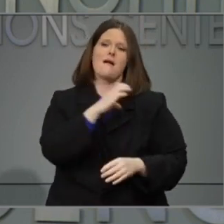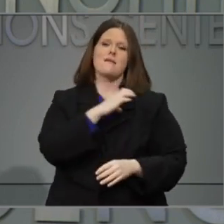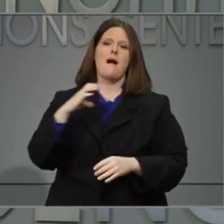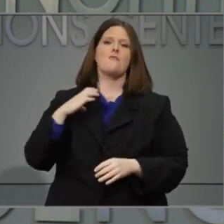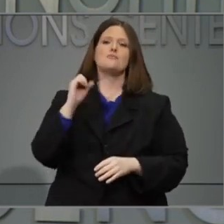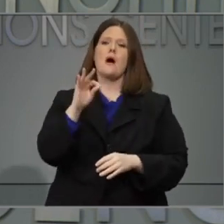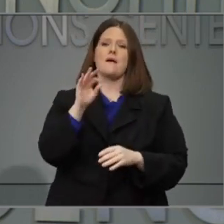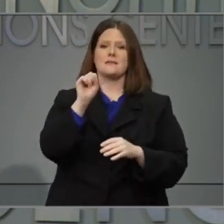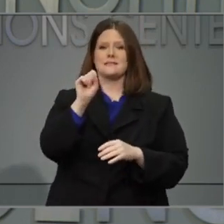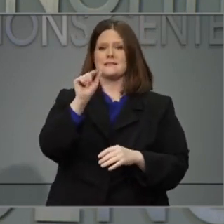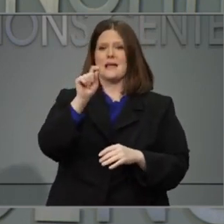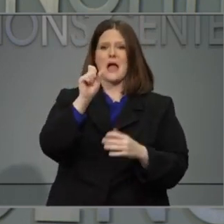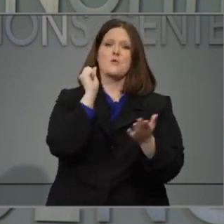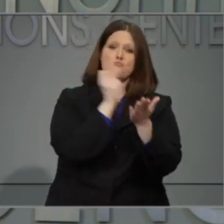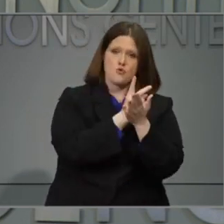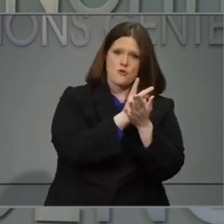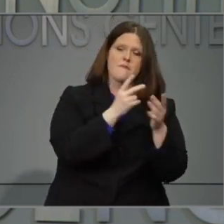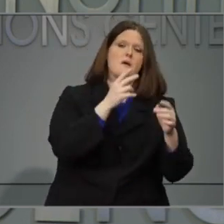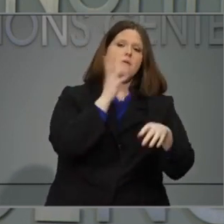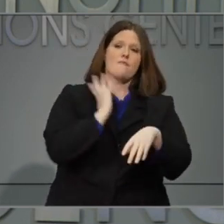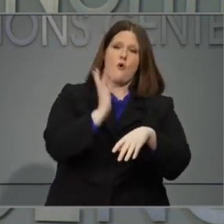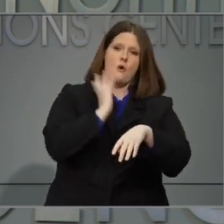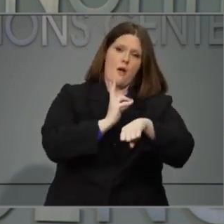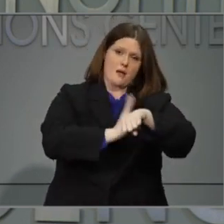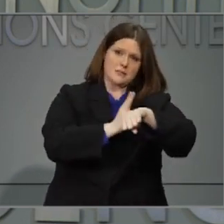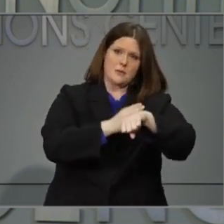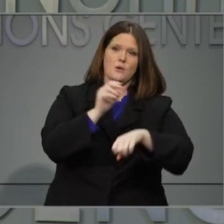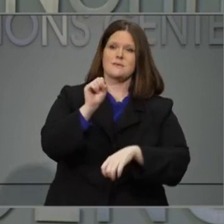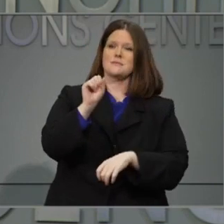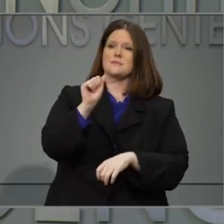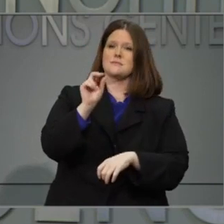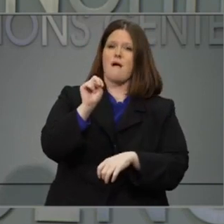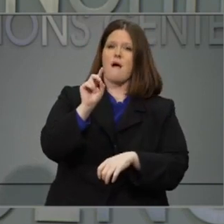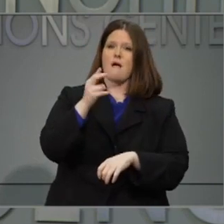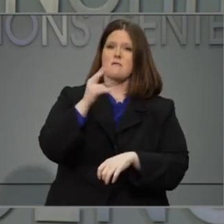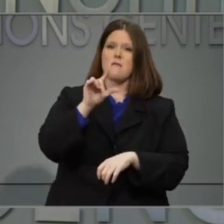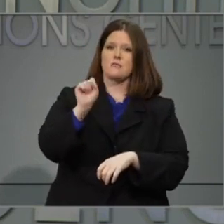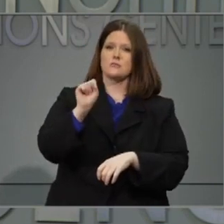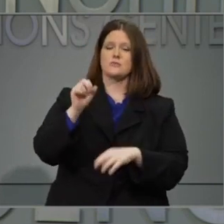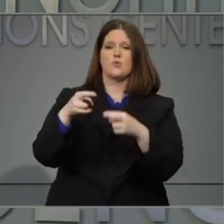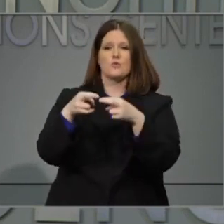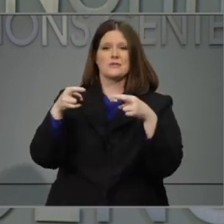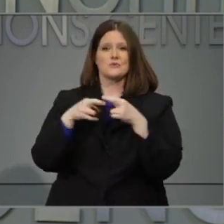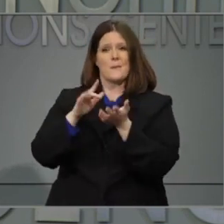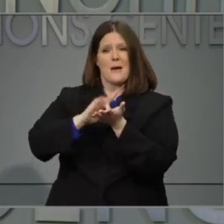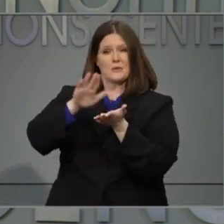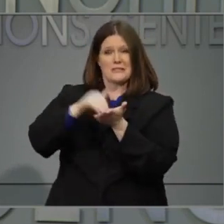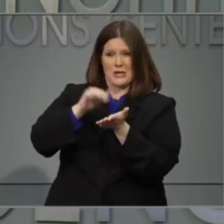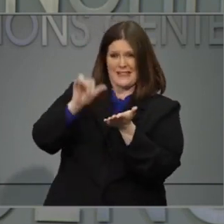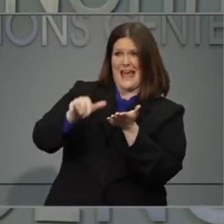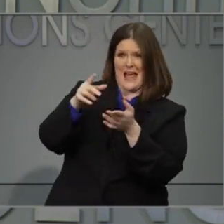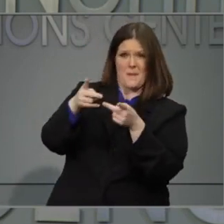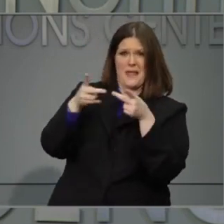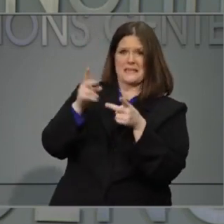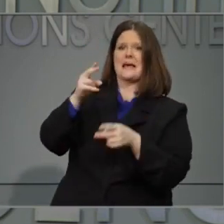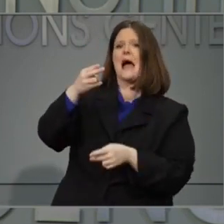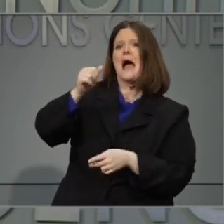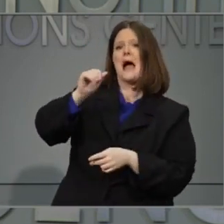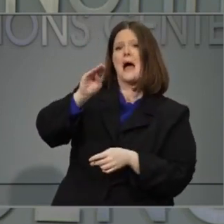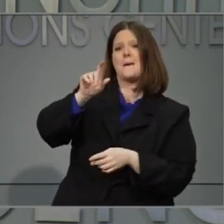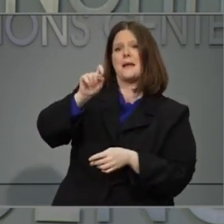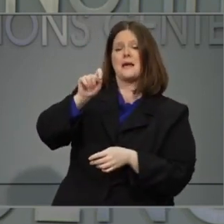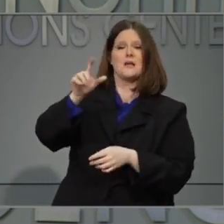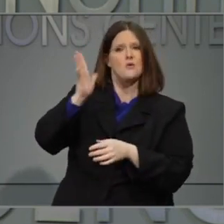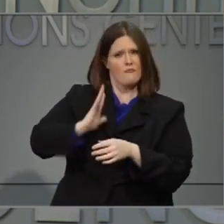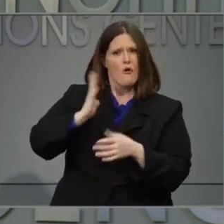Sand Hills Regional Medical Center in Hamlet. That hospital closed in 2017 but can now be prepared